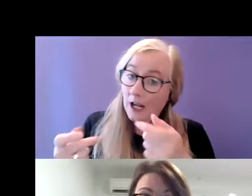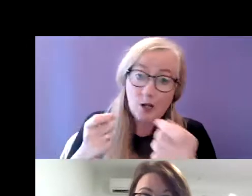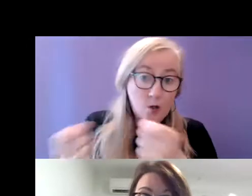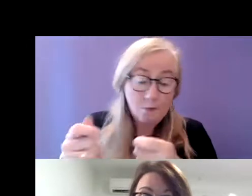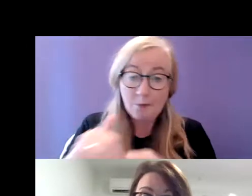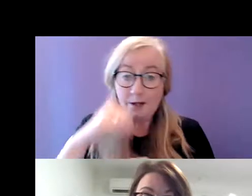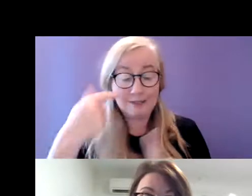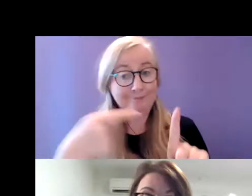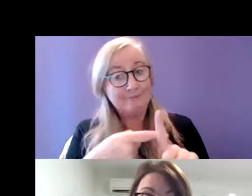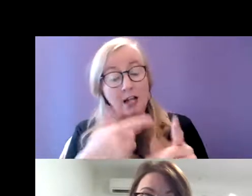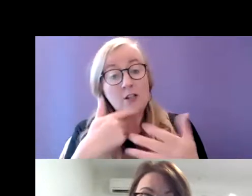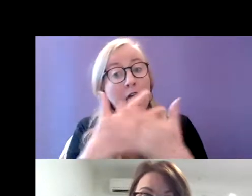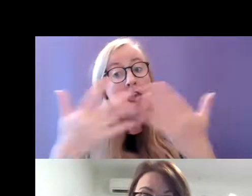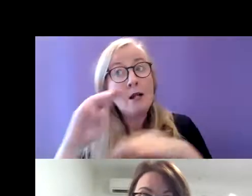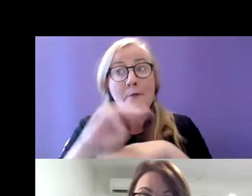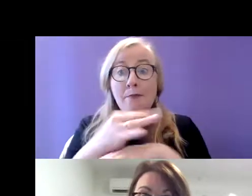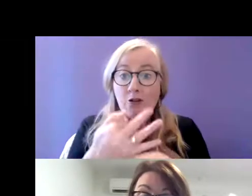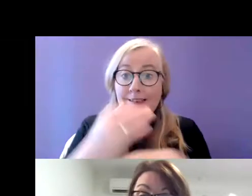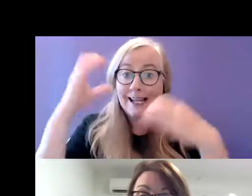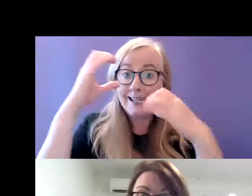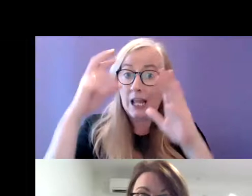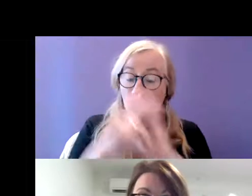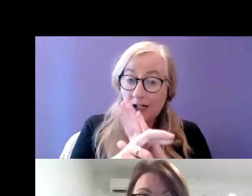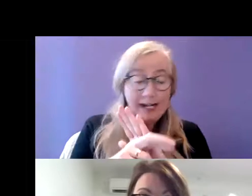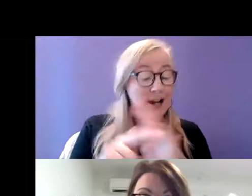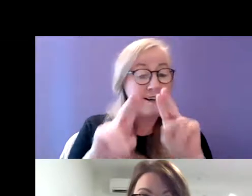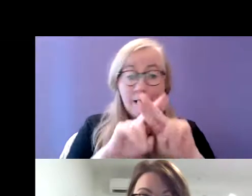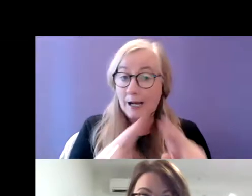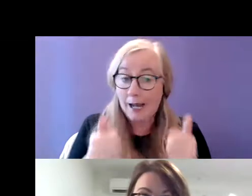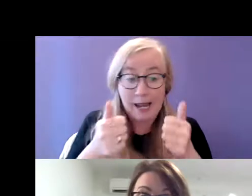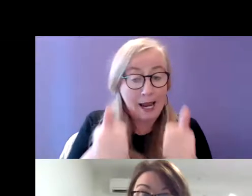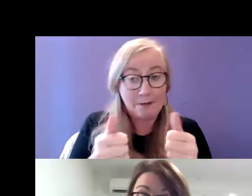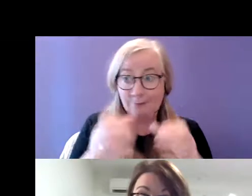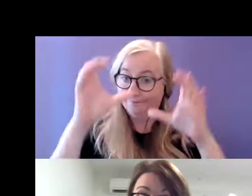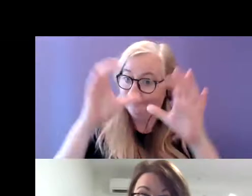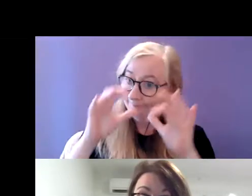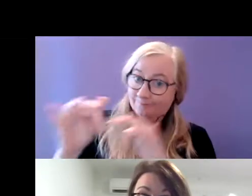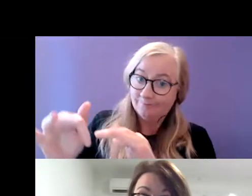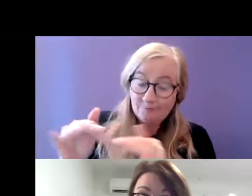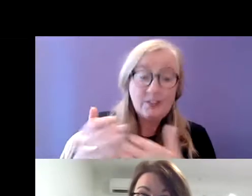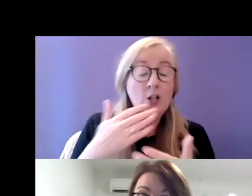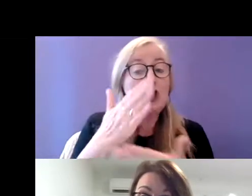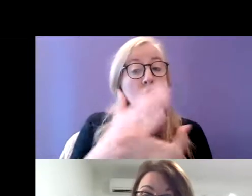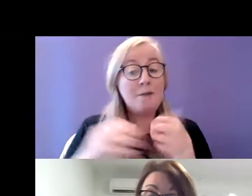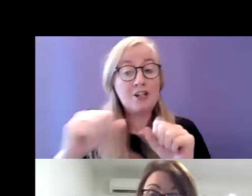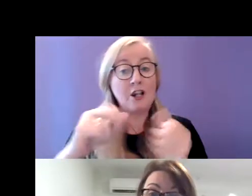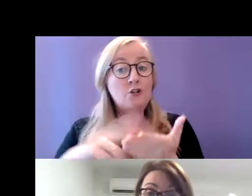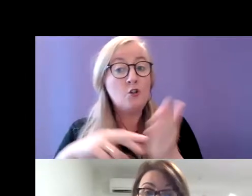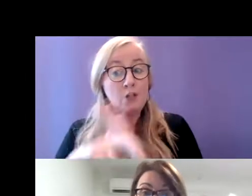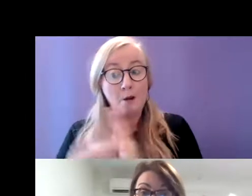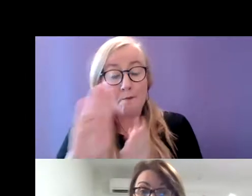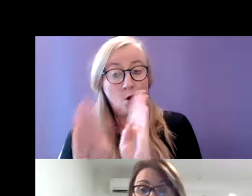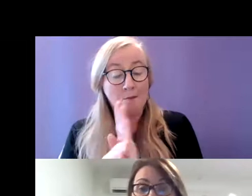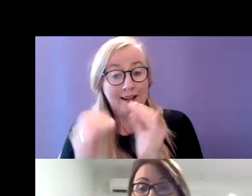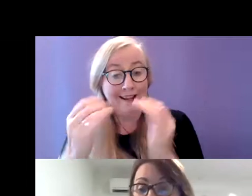assaults. Many parents and carers reach a stage of being unable to continue caring and some service users become ill or have care